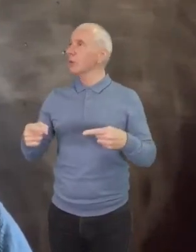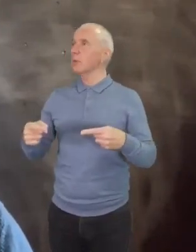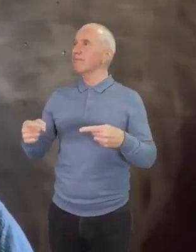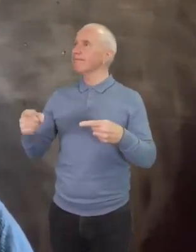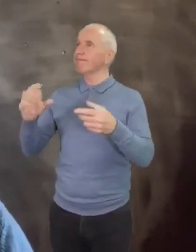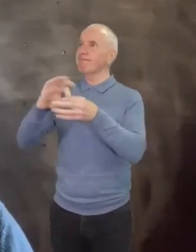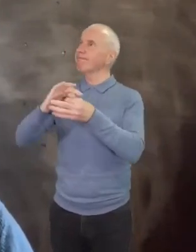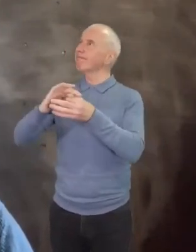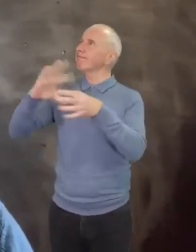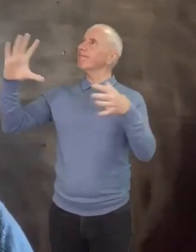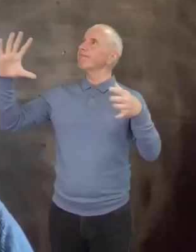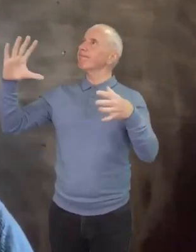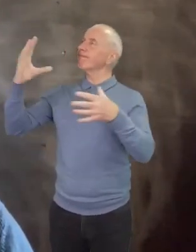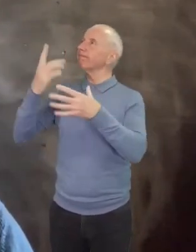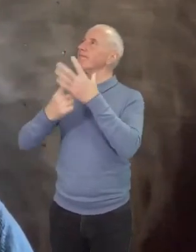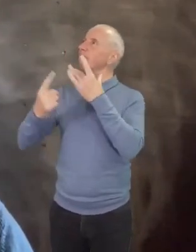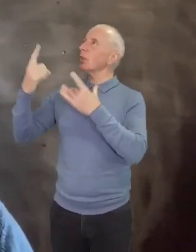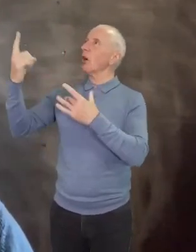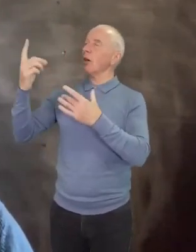brother.